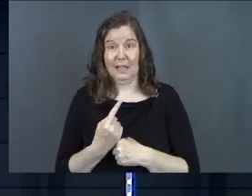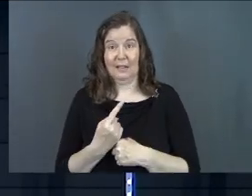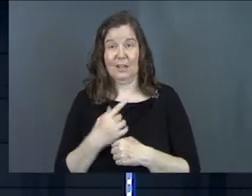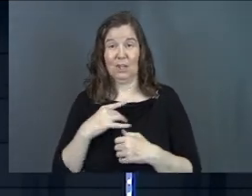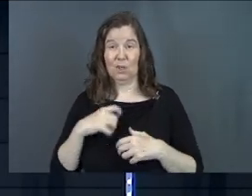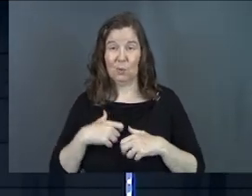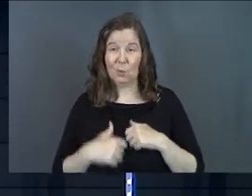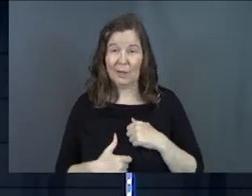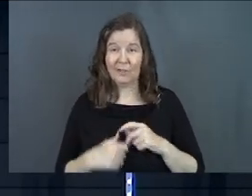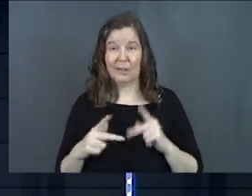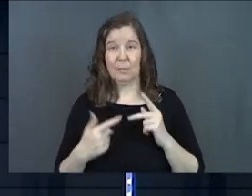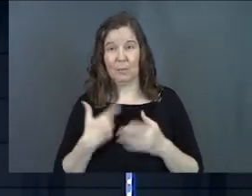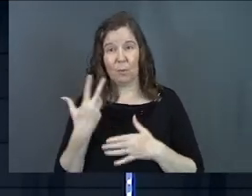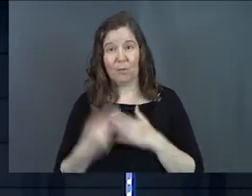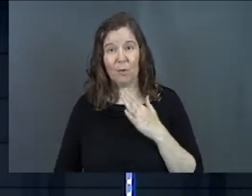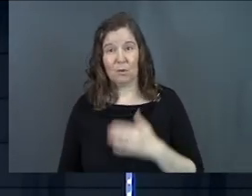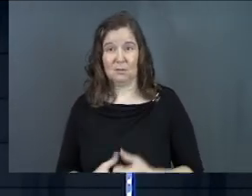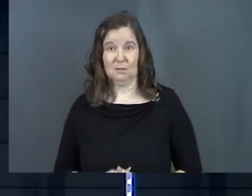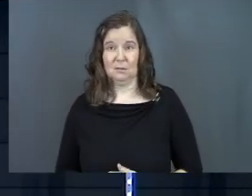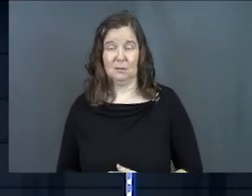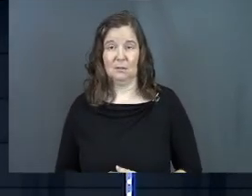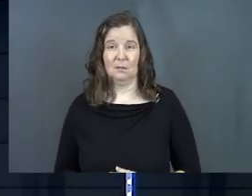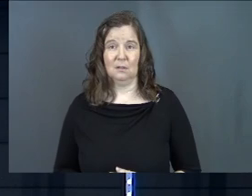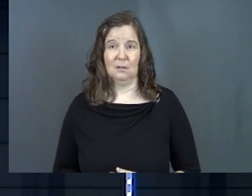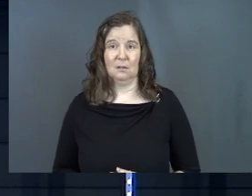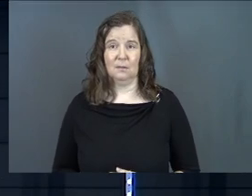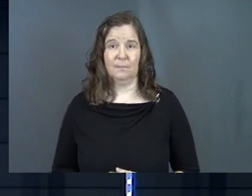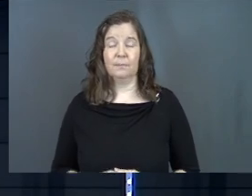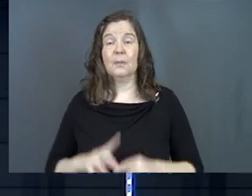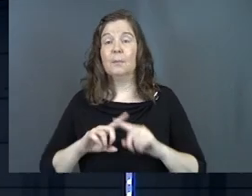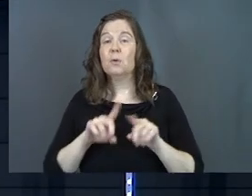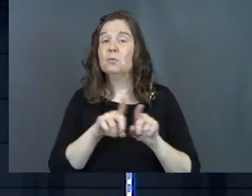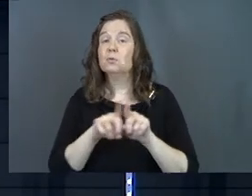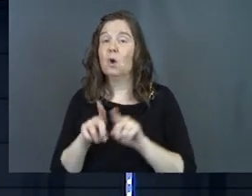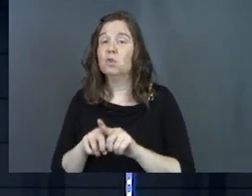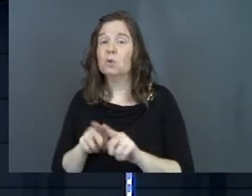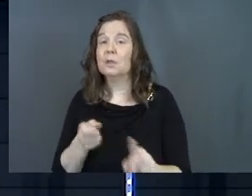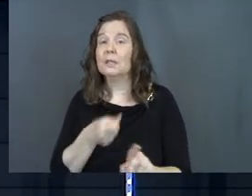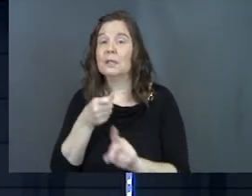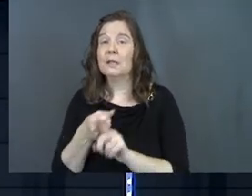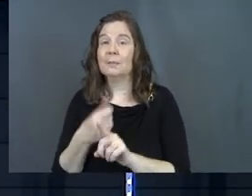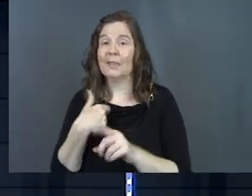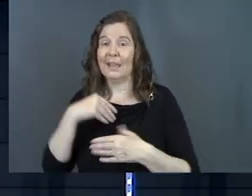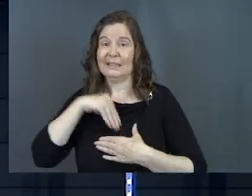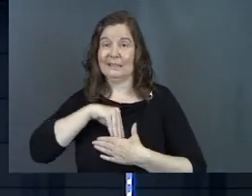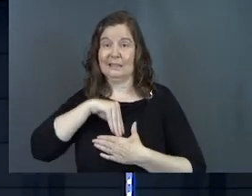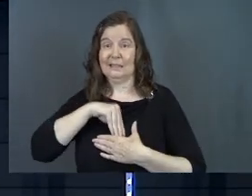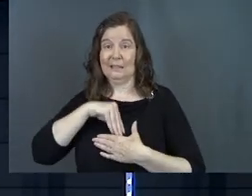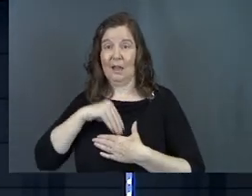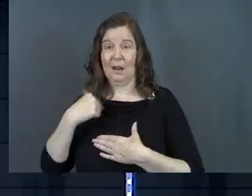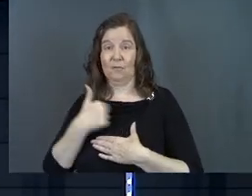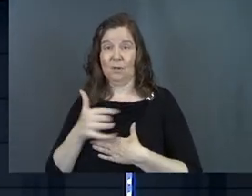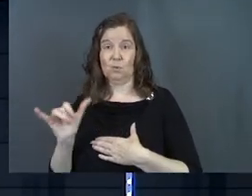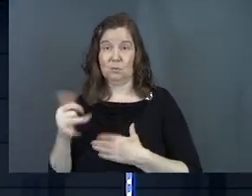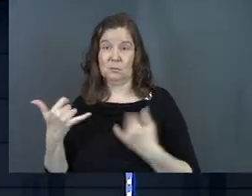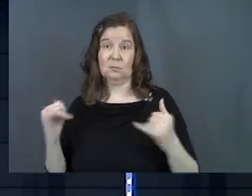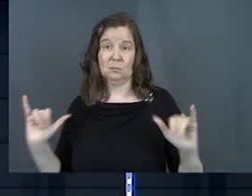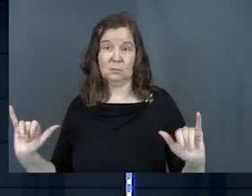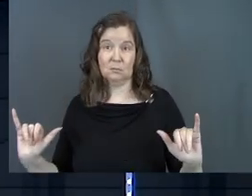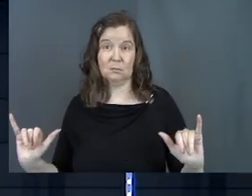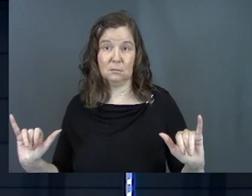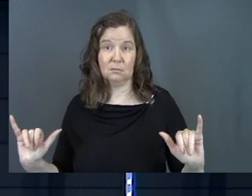even grieving the people that we've lost. But there's also the impact that's inside of us still.